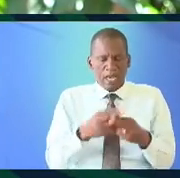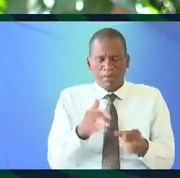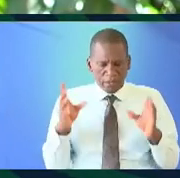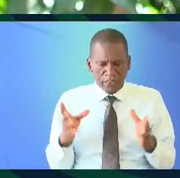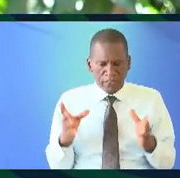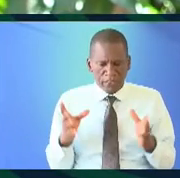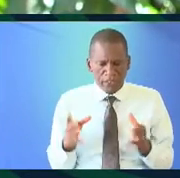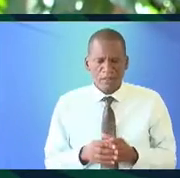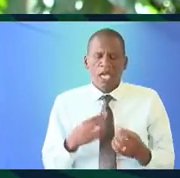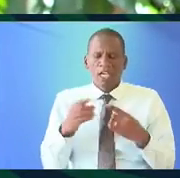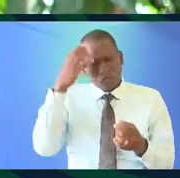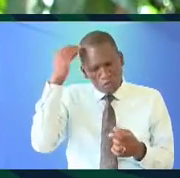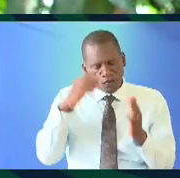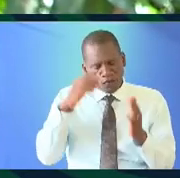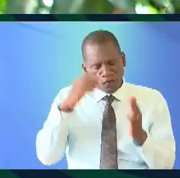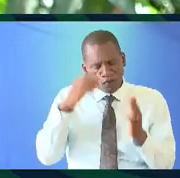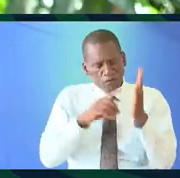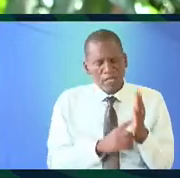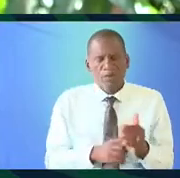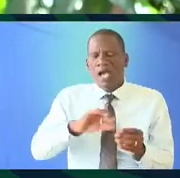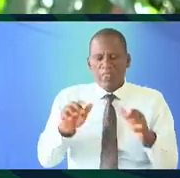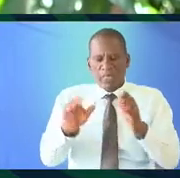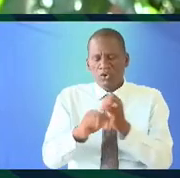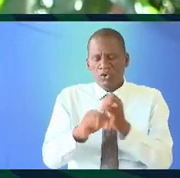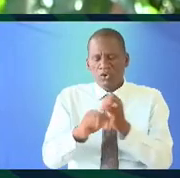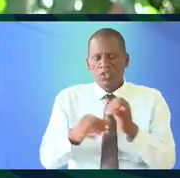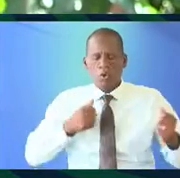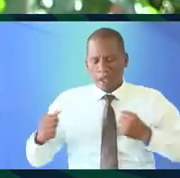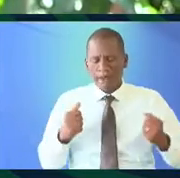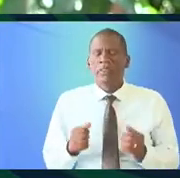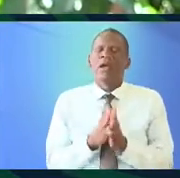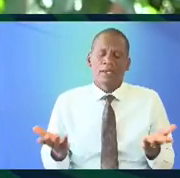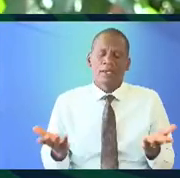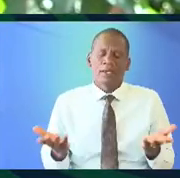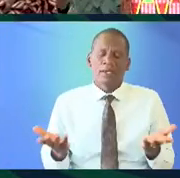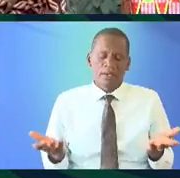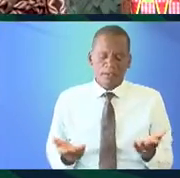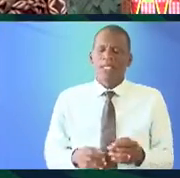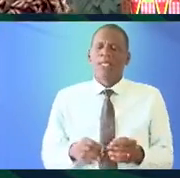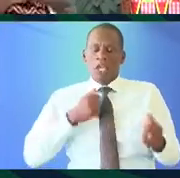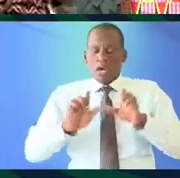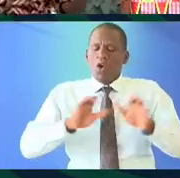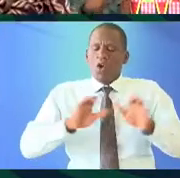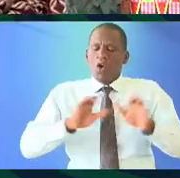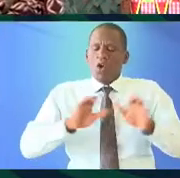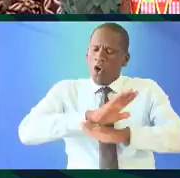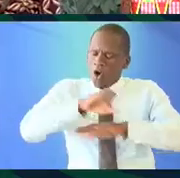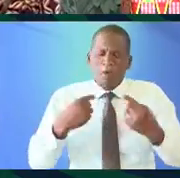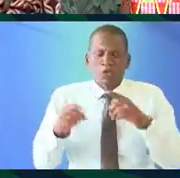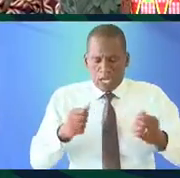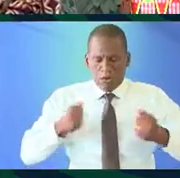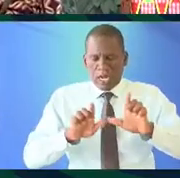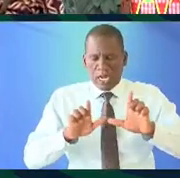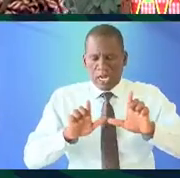to name them you know them I can say Somalia another one Rwanda again you know Kenya Rwanda everybody speaks Kenya